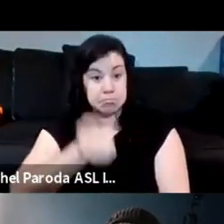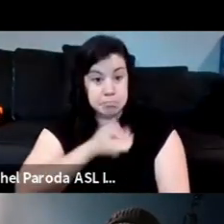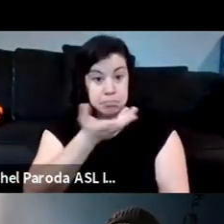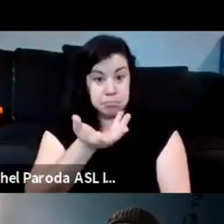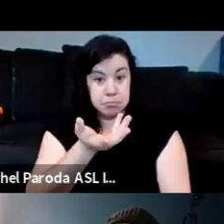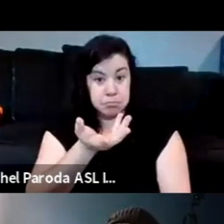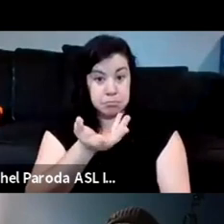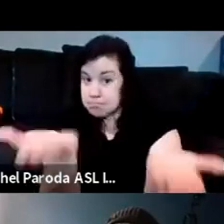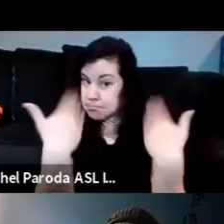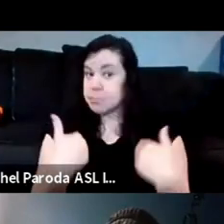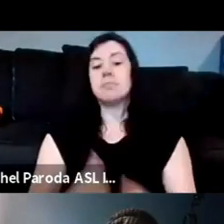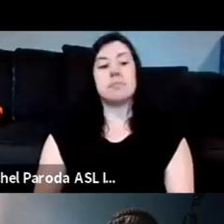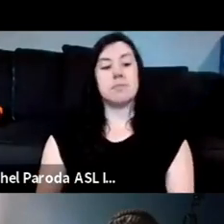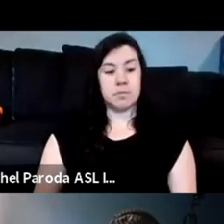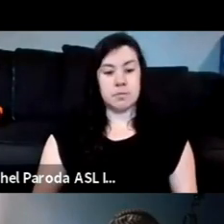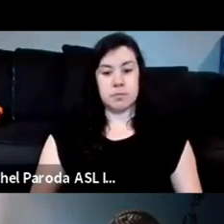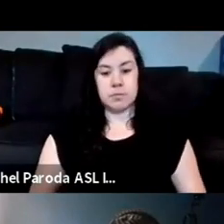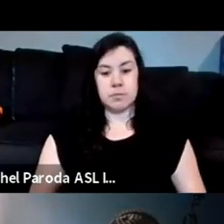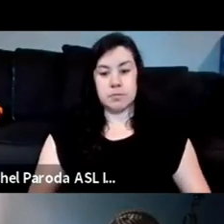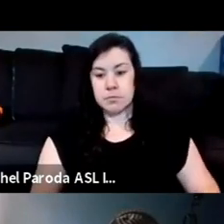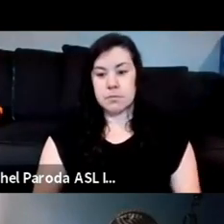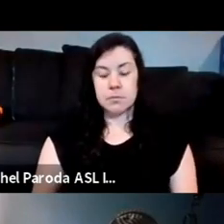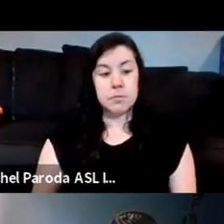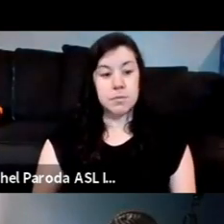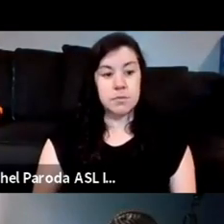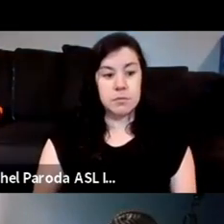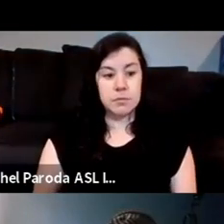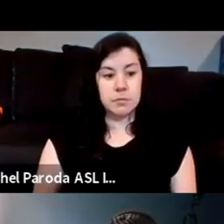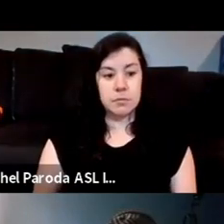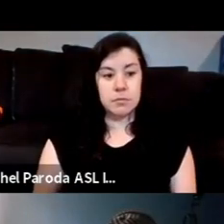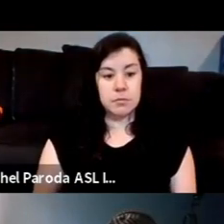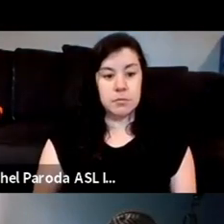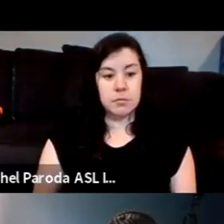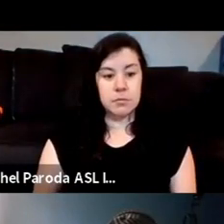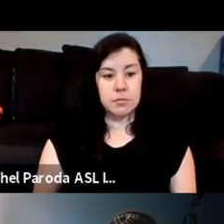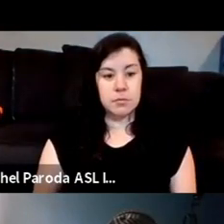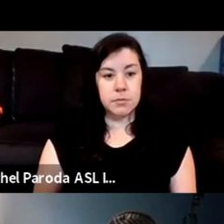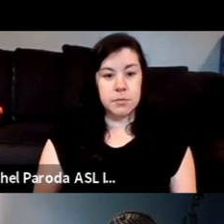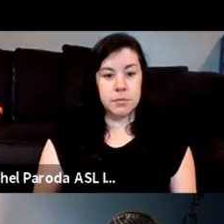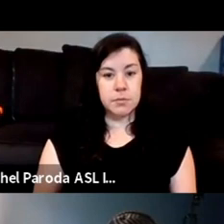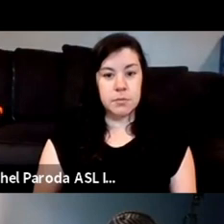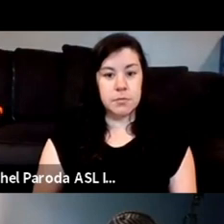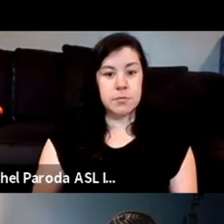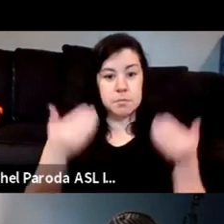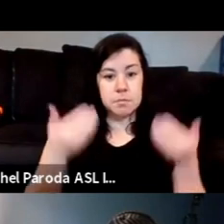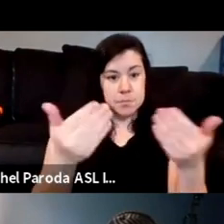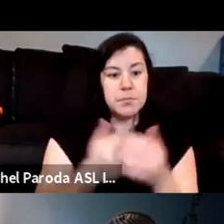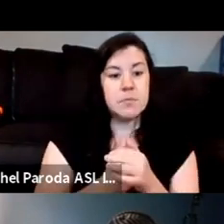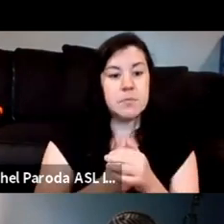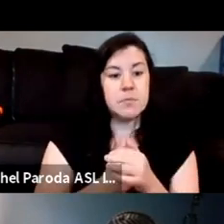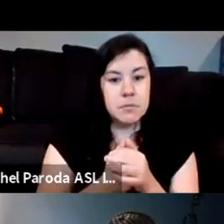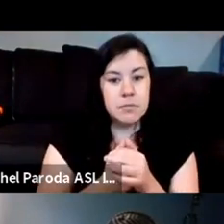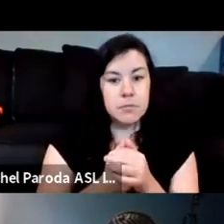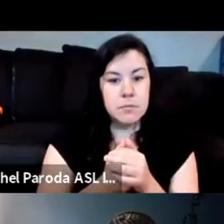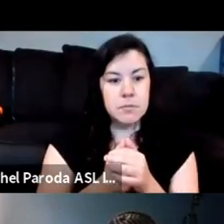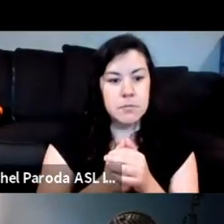come on in kelly you go go ahead for um